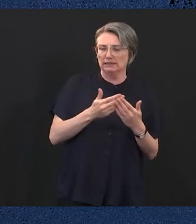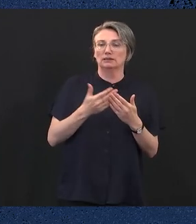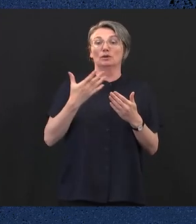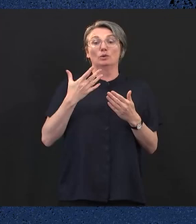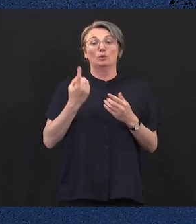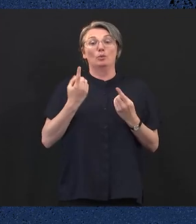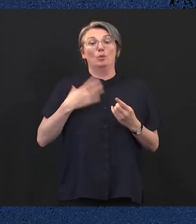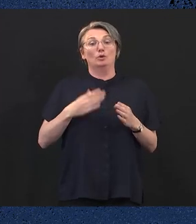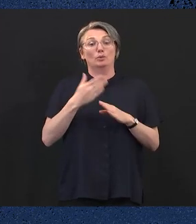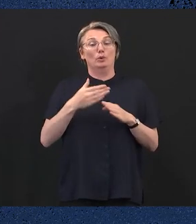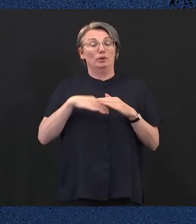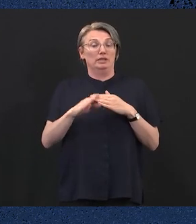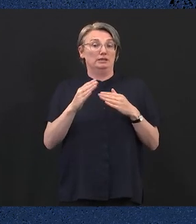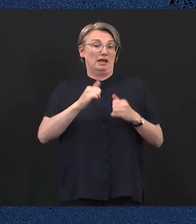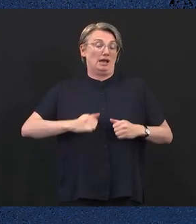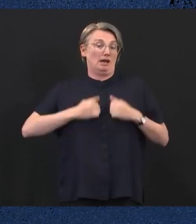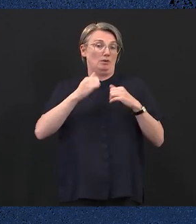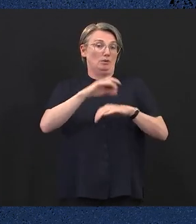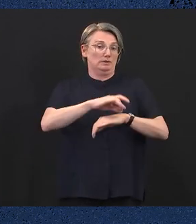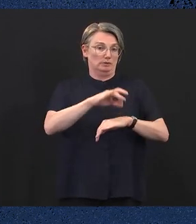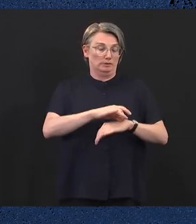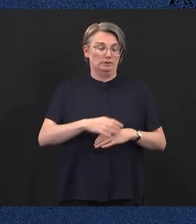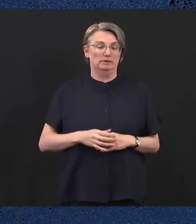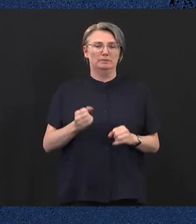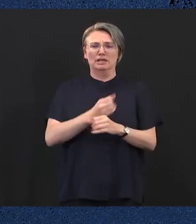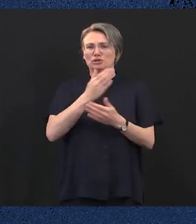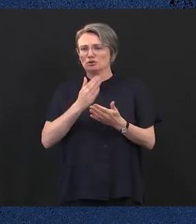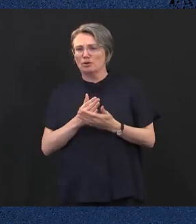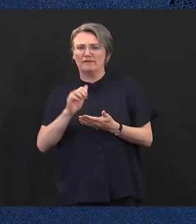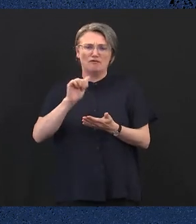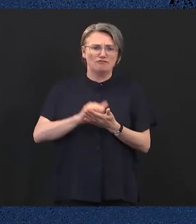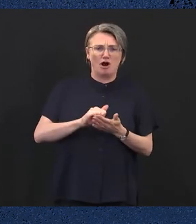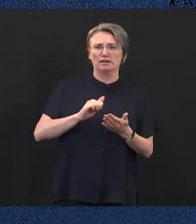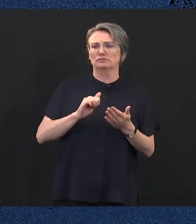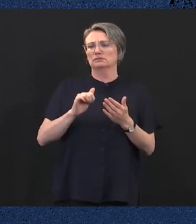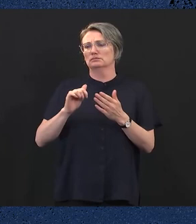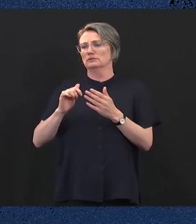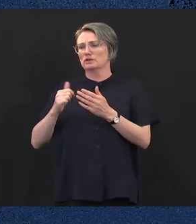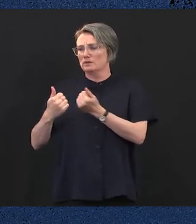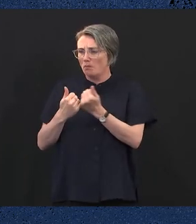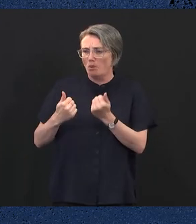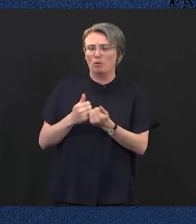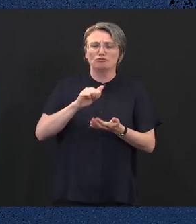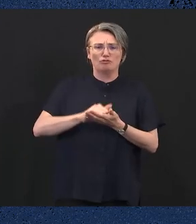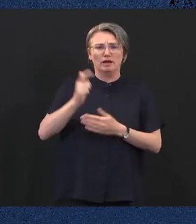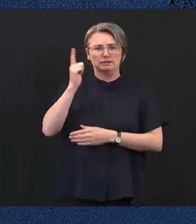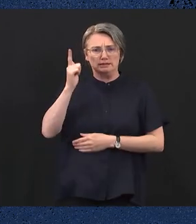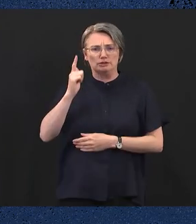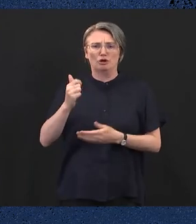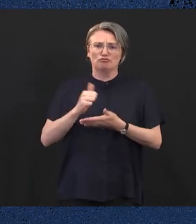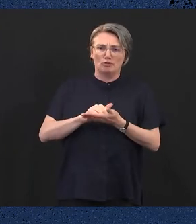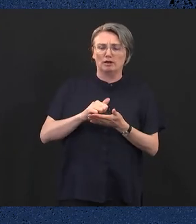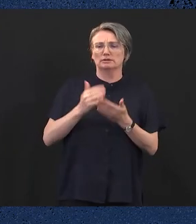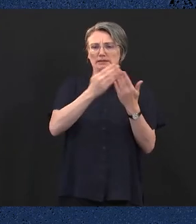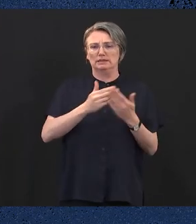ensuring they have access to the clinical educators, preceptors and study time they need. The